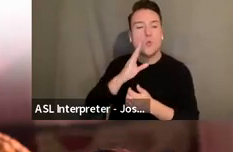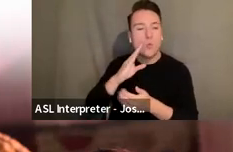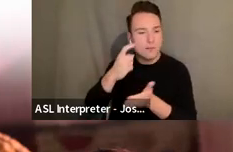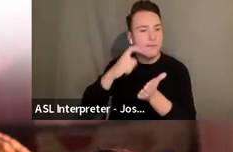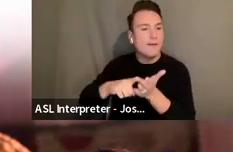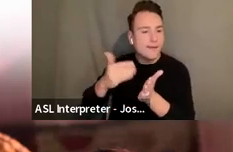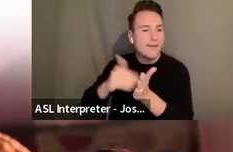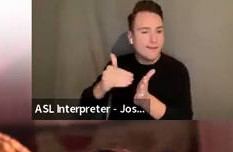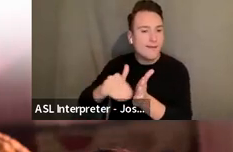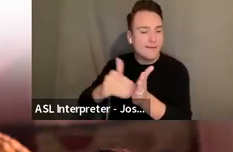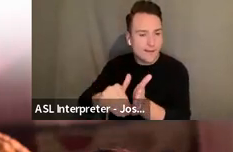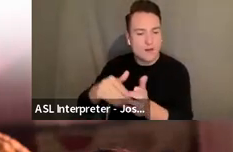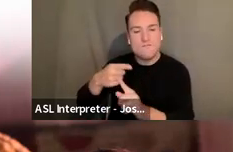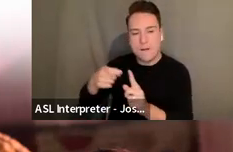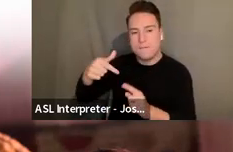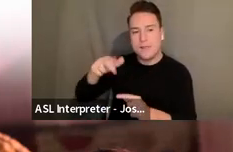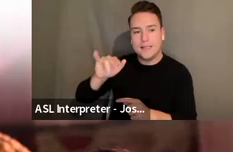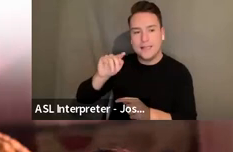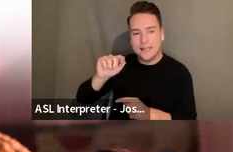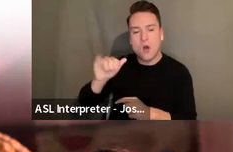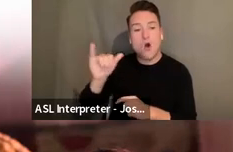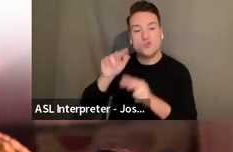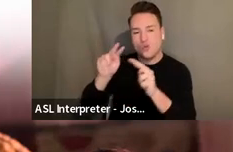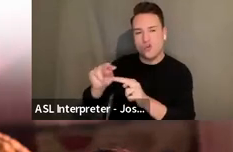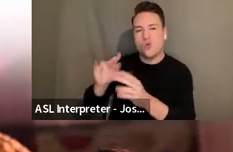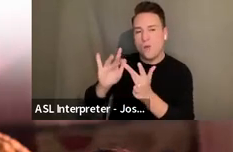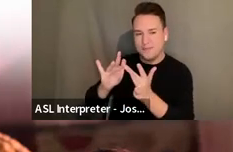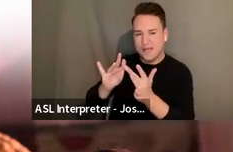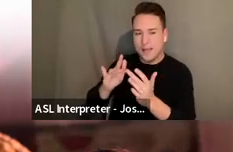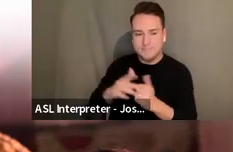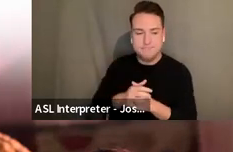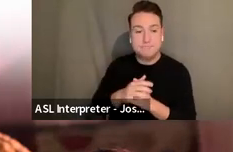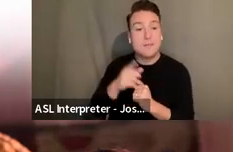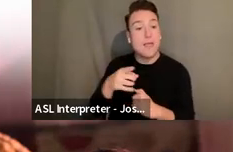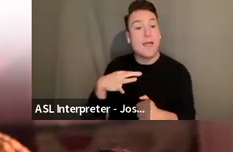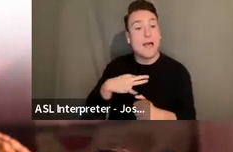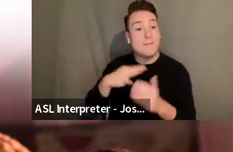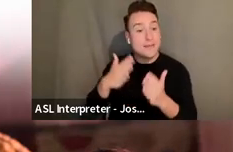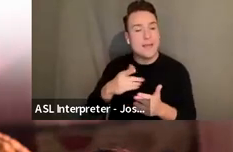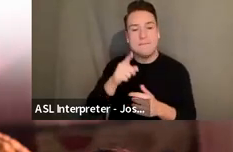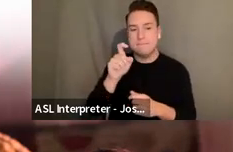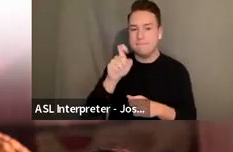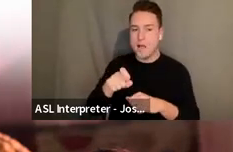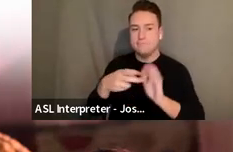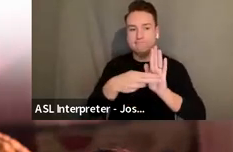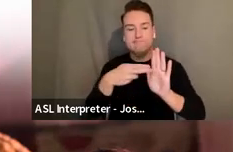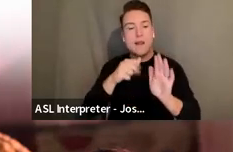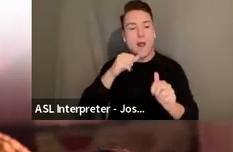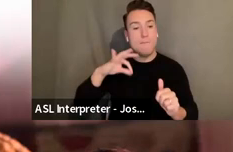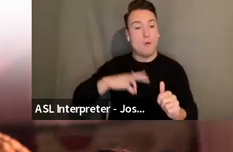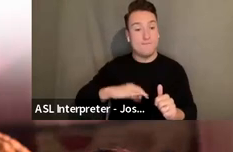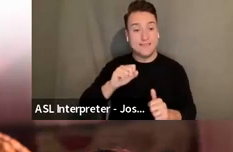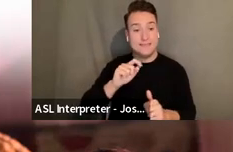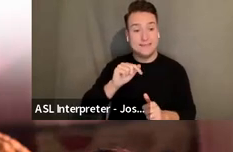from PIDA. It is also available on our website. The applicant must also have non-profit status or a non